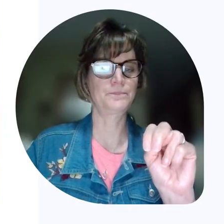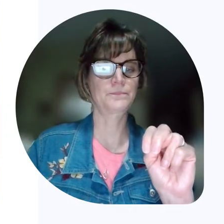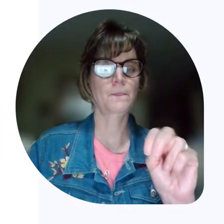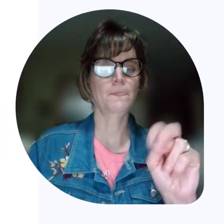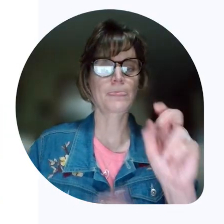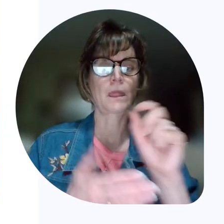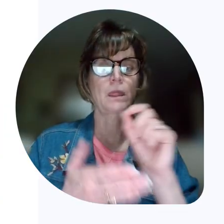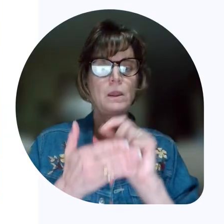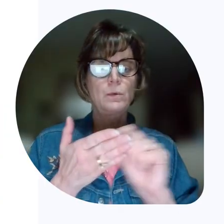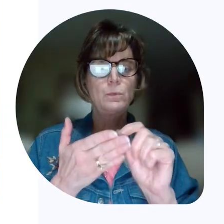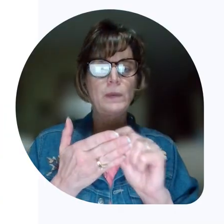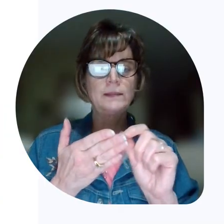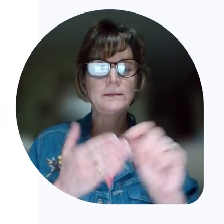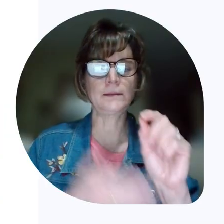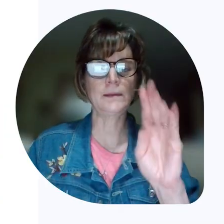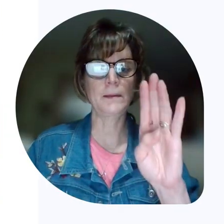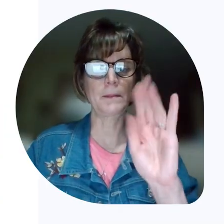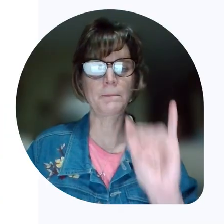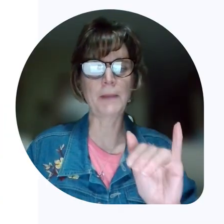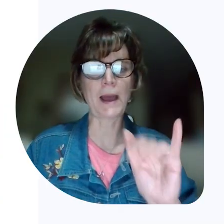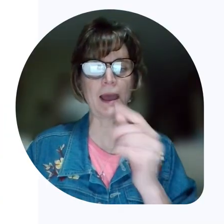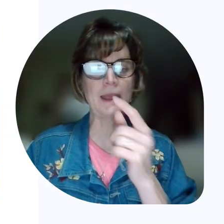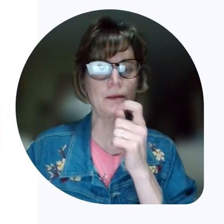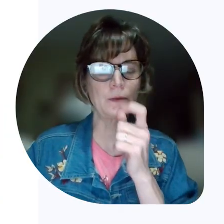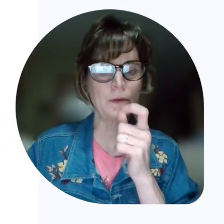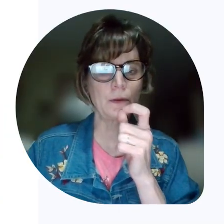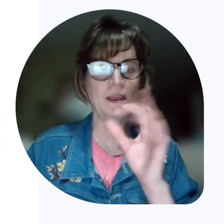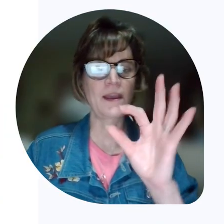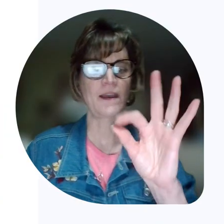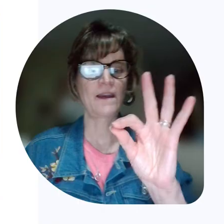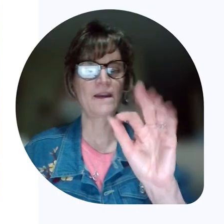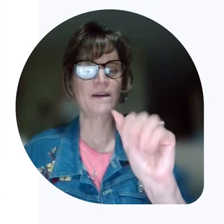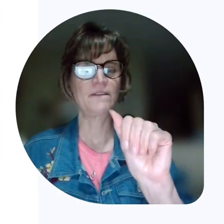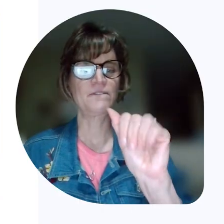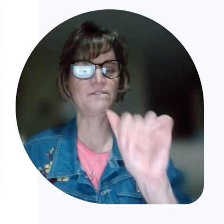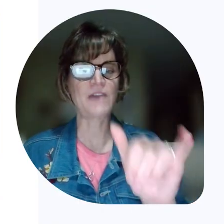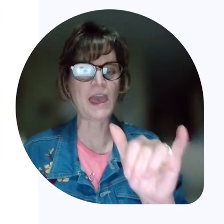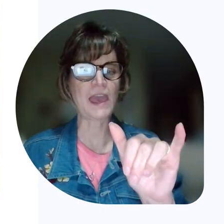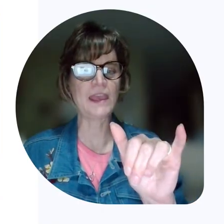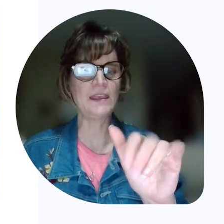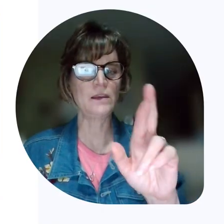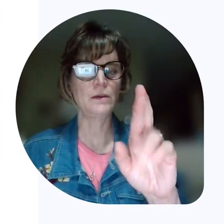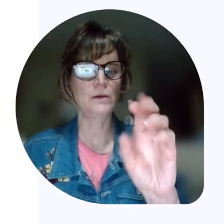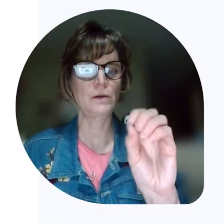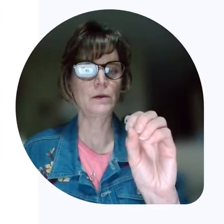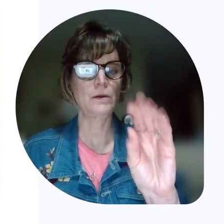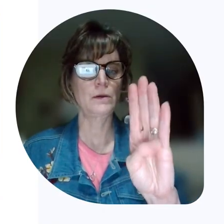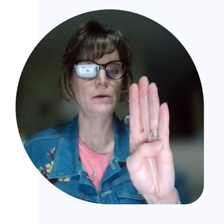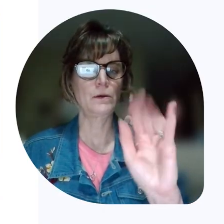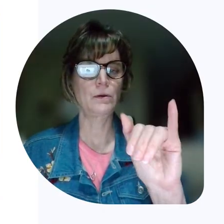written by Faye